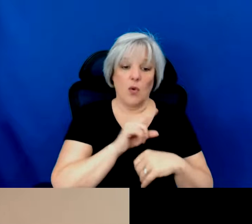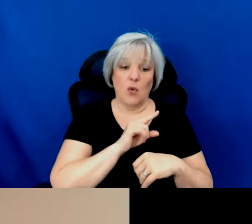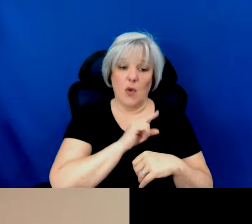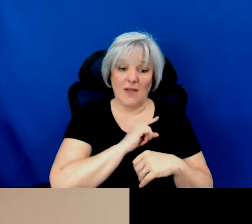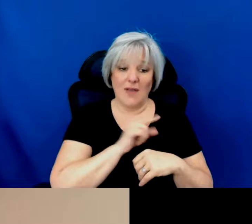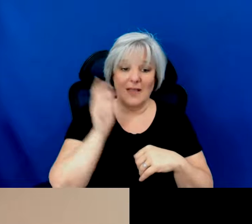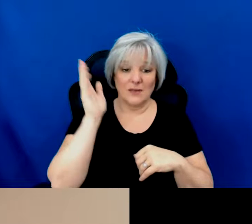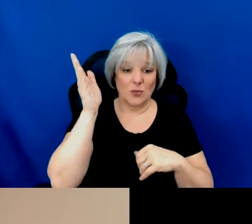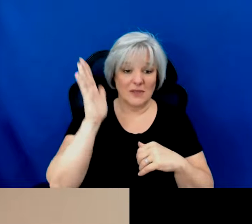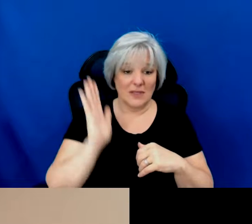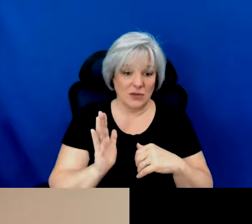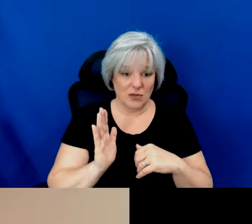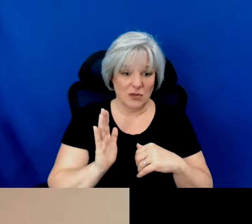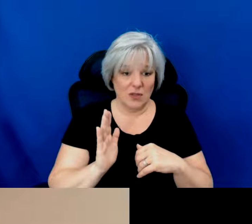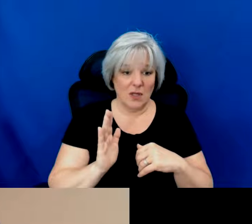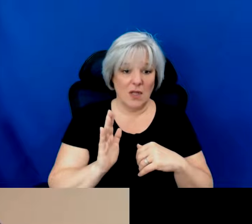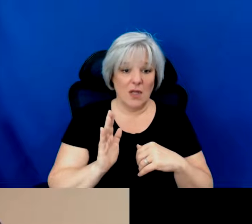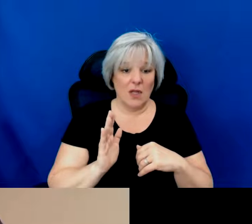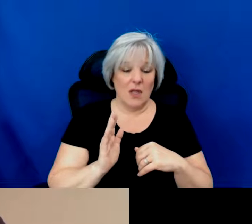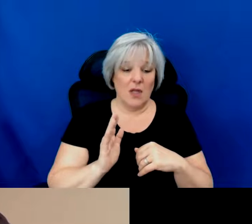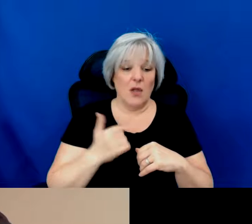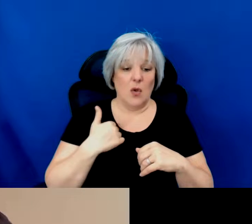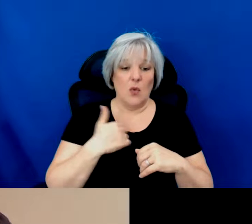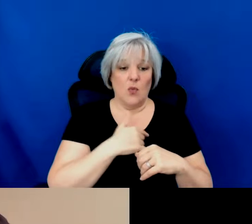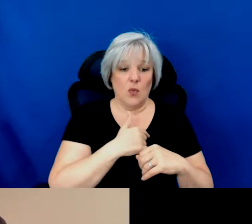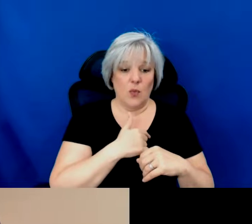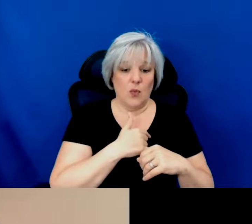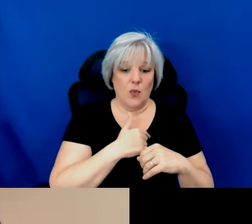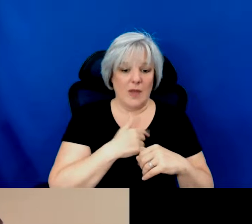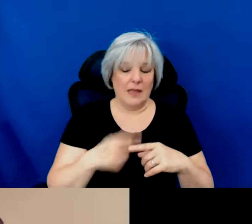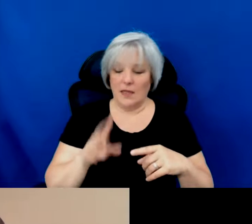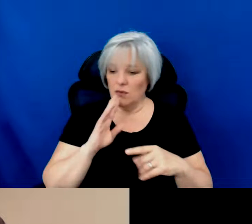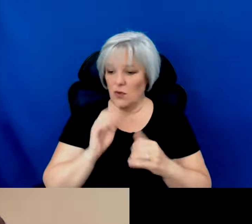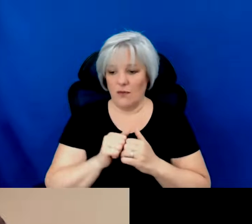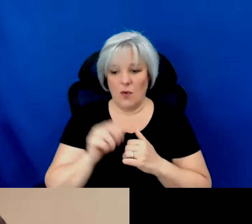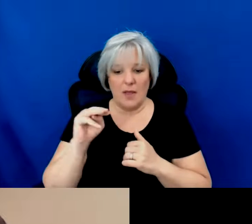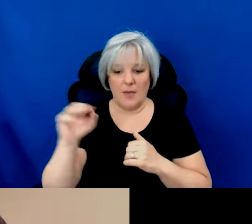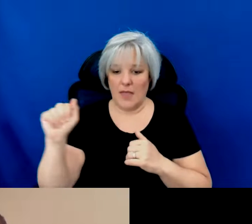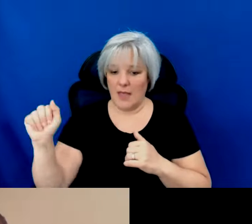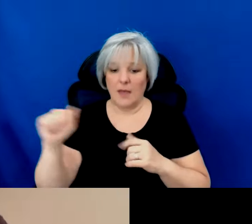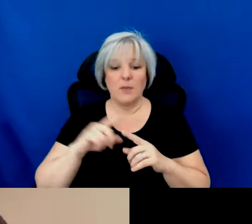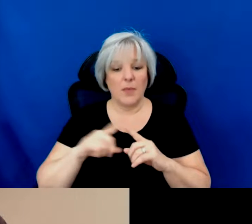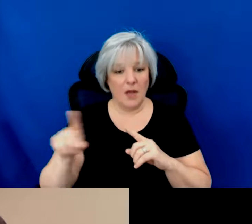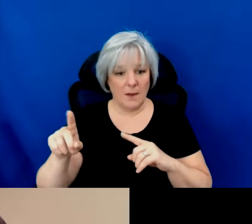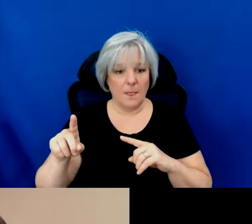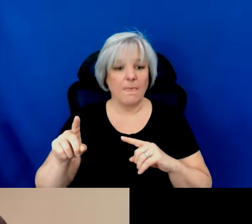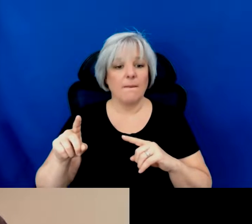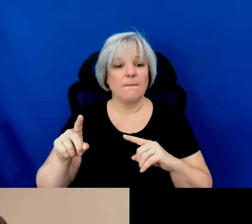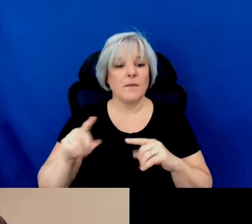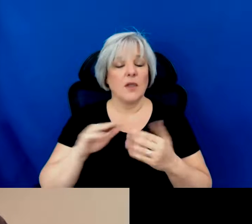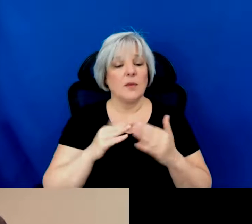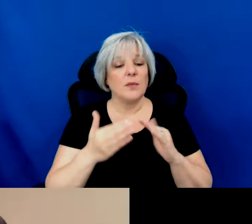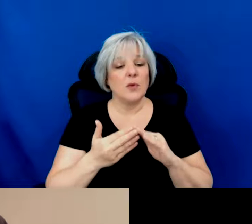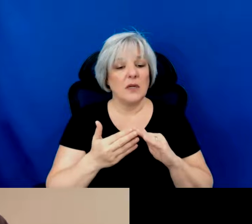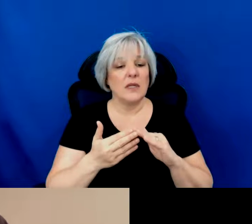presenter we're we personally i can't speak for mid-atlantic but we're looking at communities other